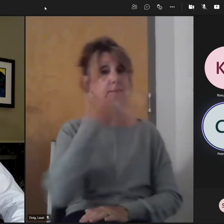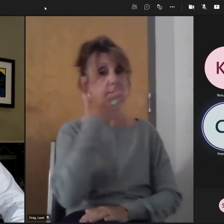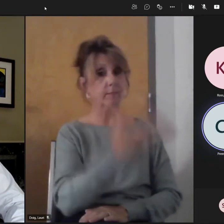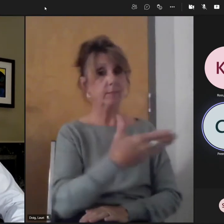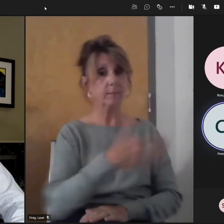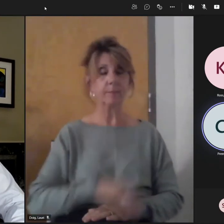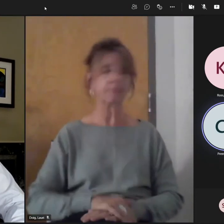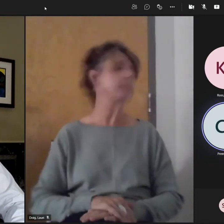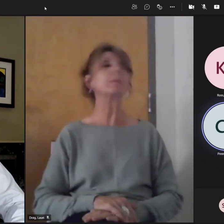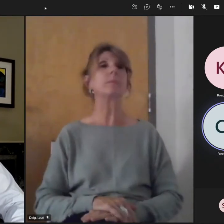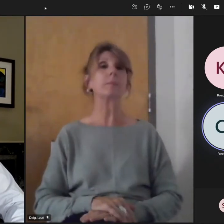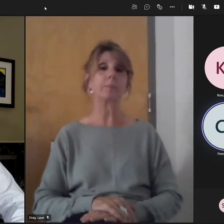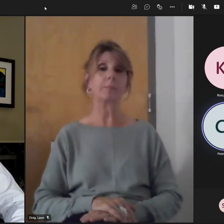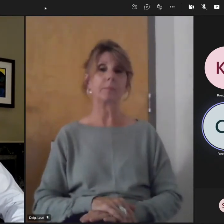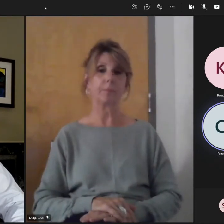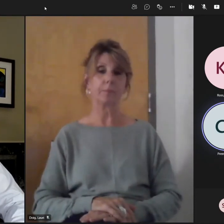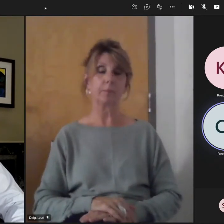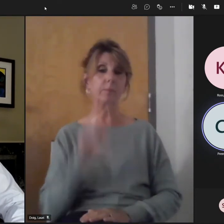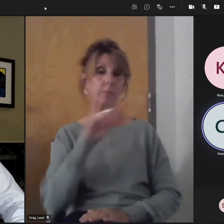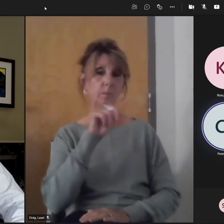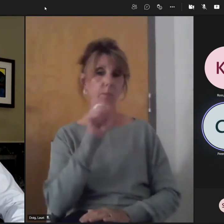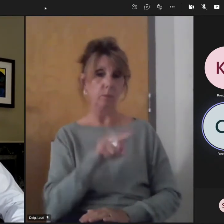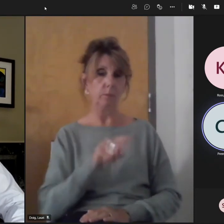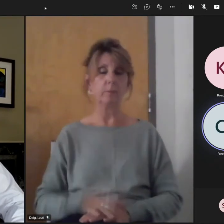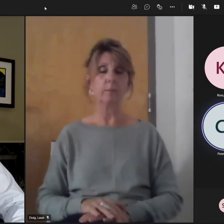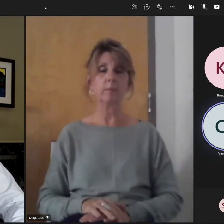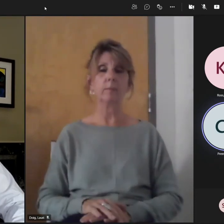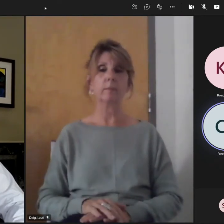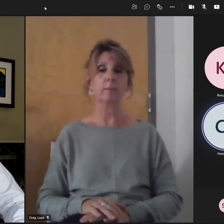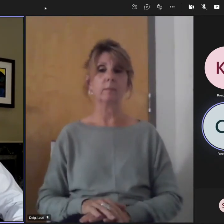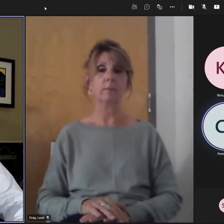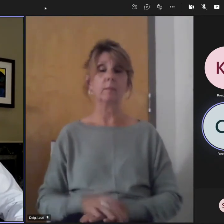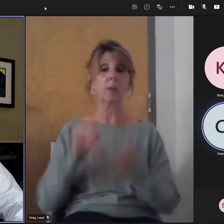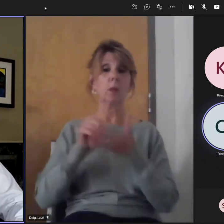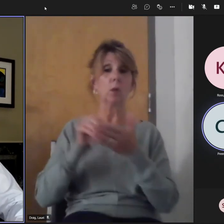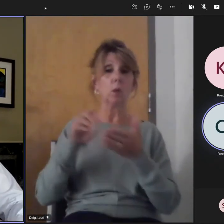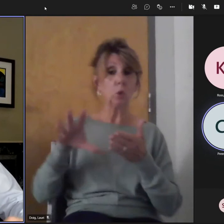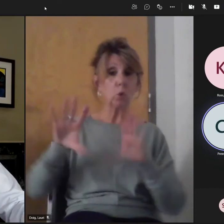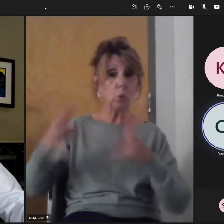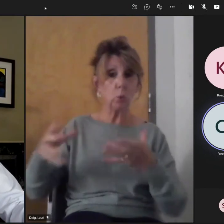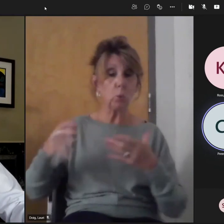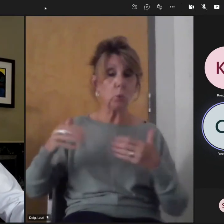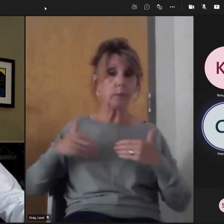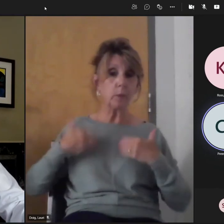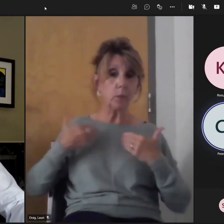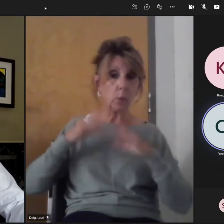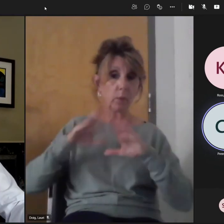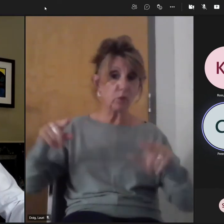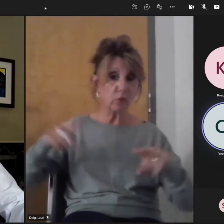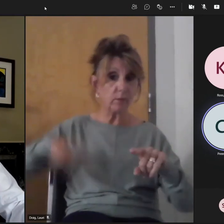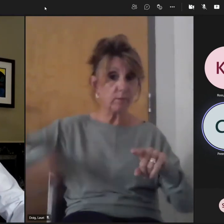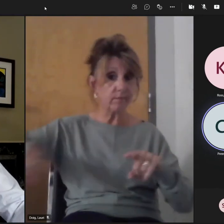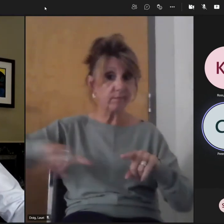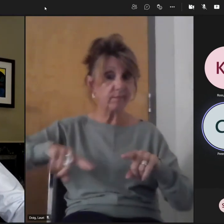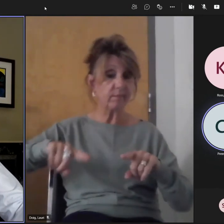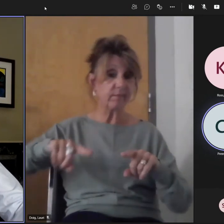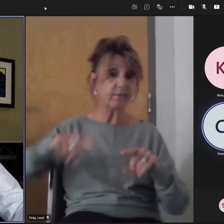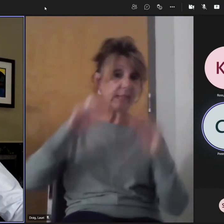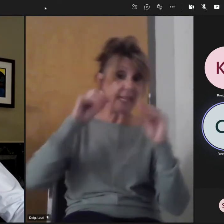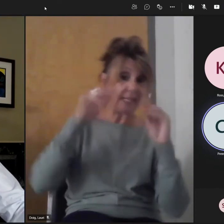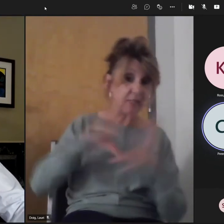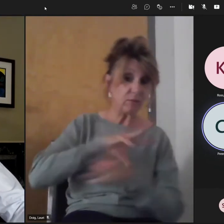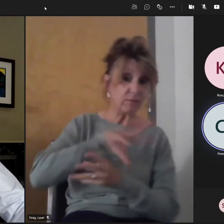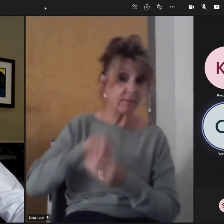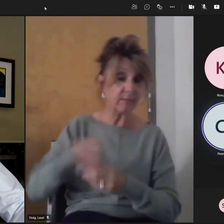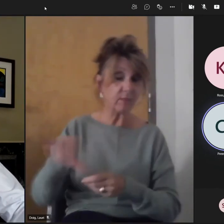Students, youth and children are change makers too. Many educators are too. I think that's why